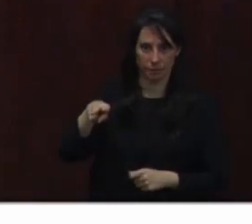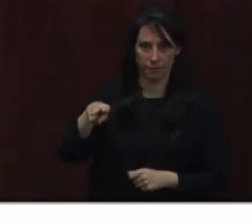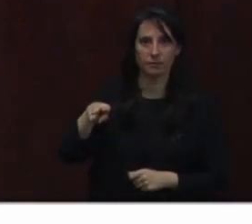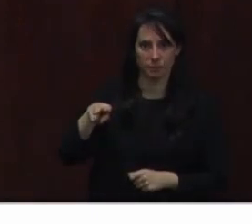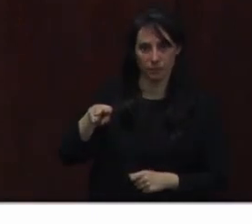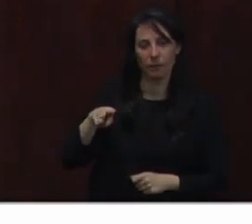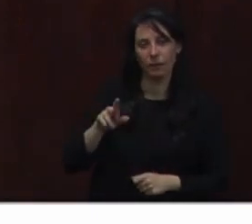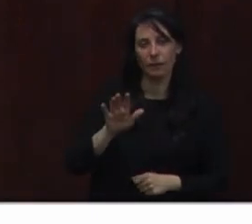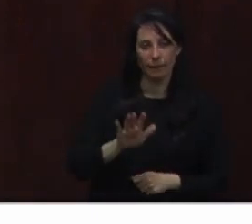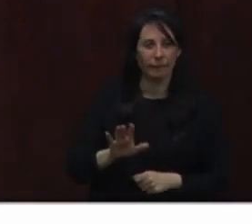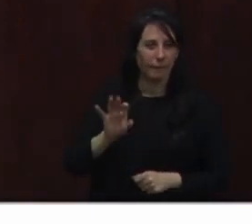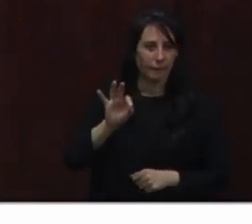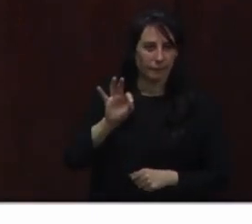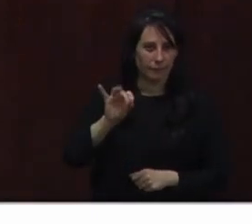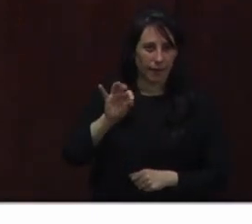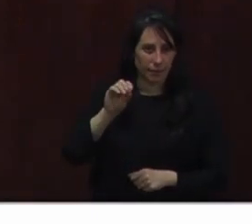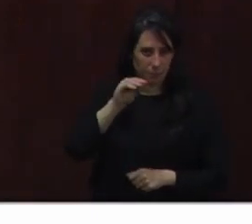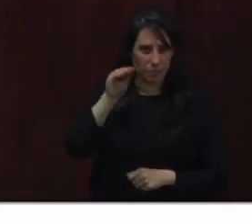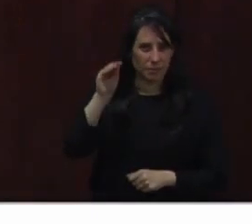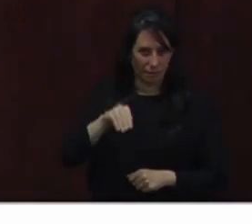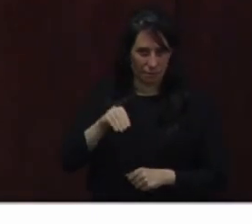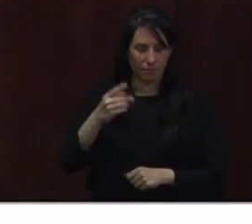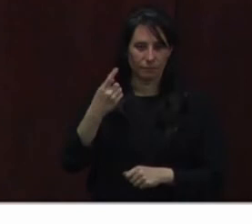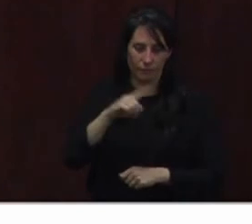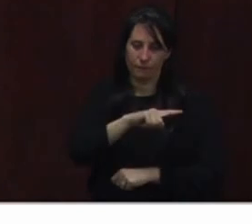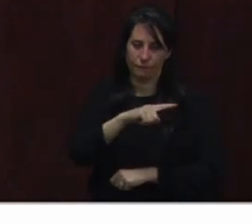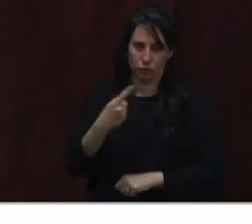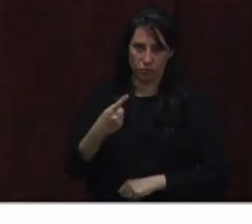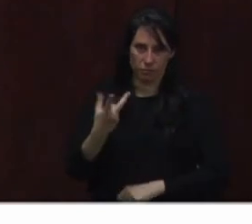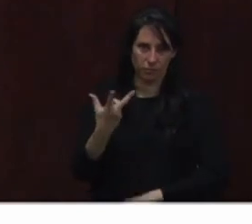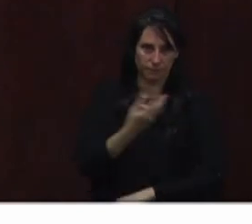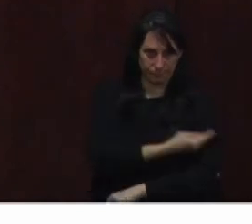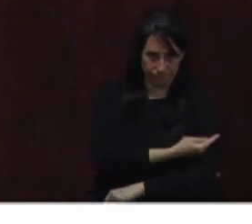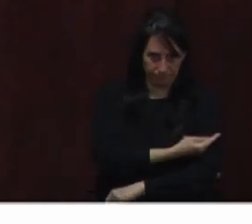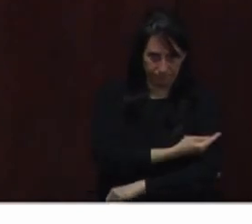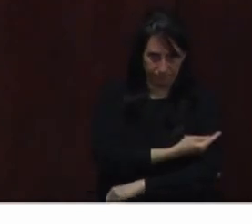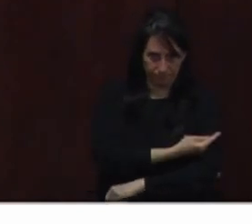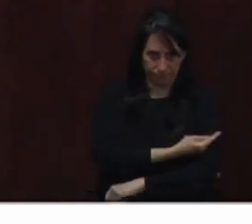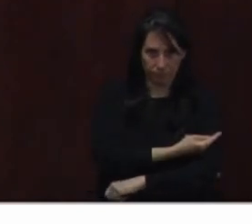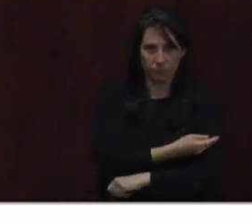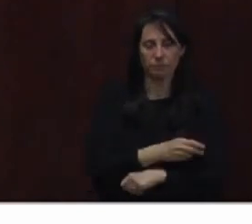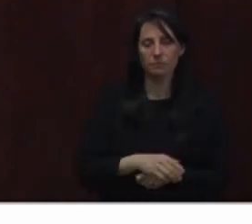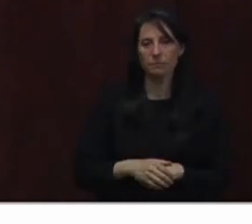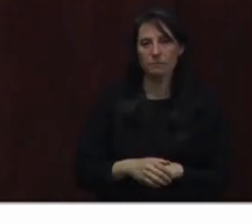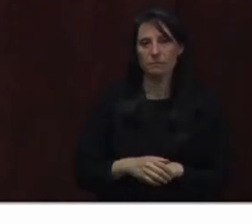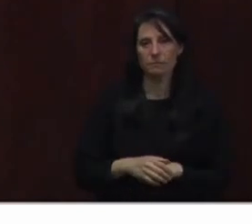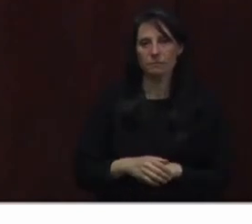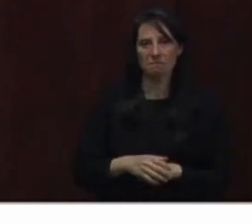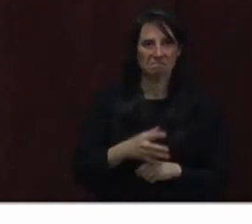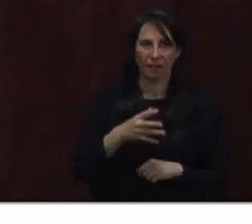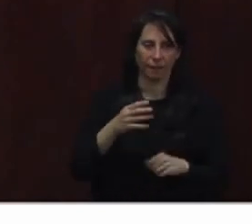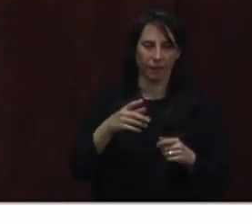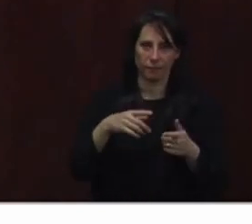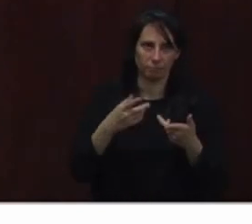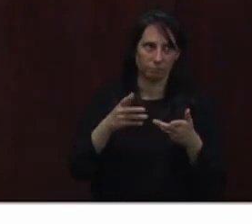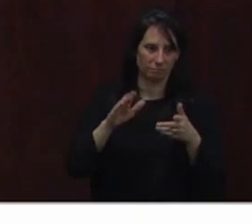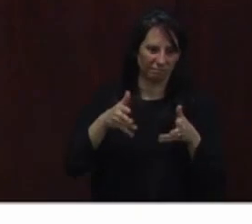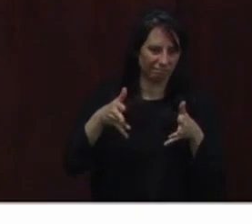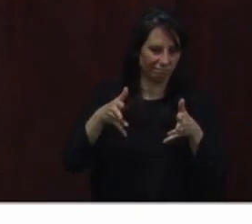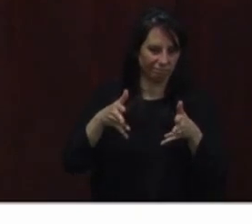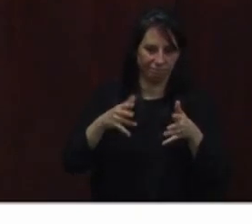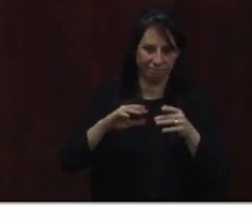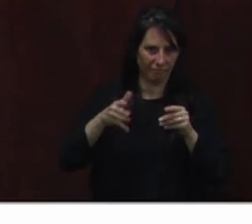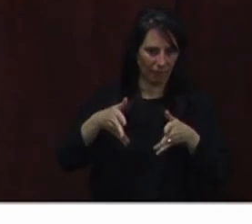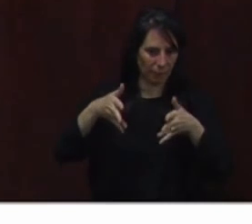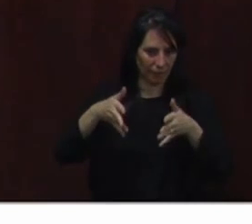About 90% of that is first-dose administrations, and about the remaining portion of that